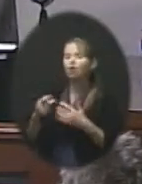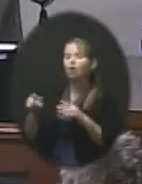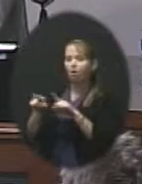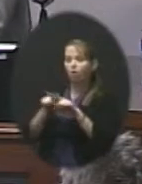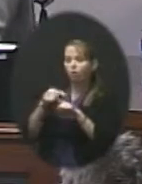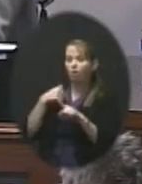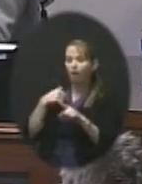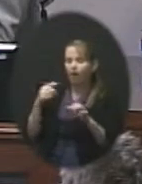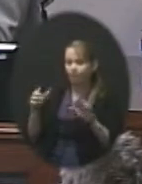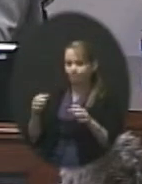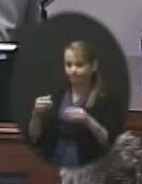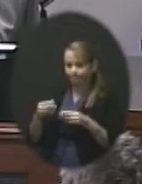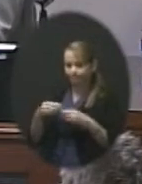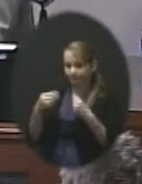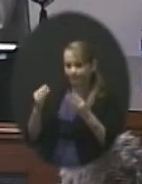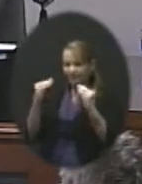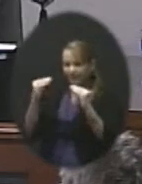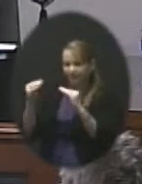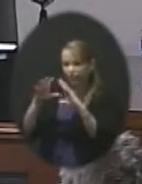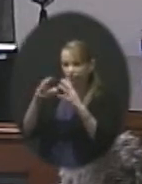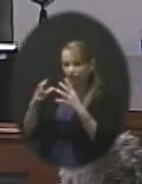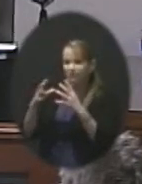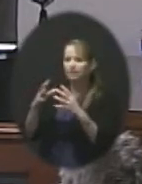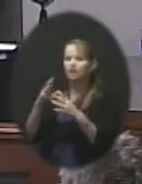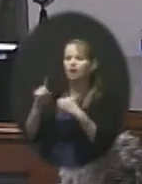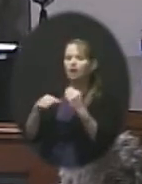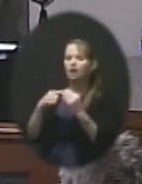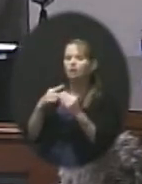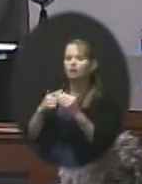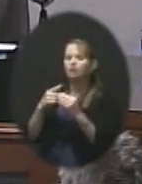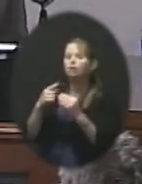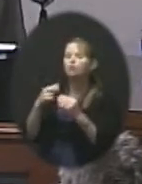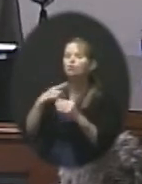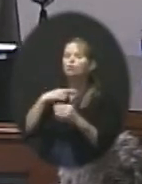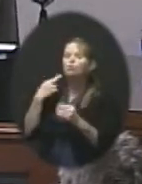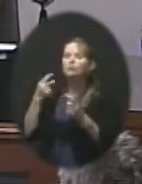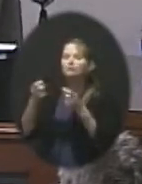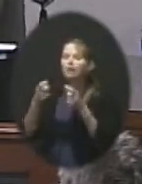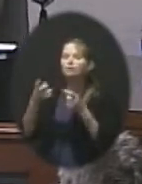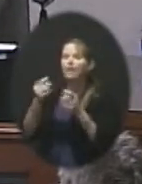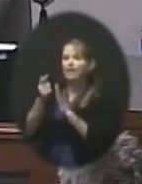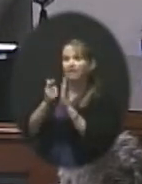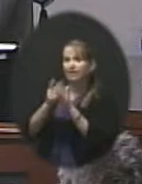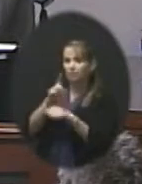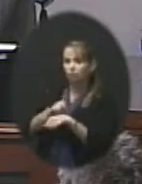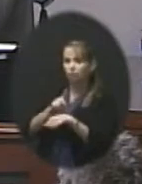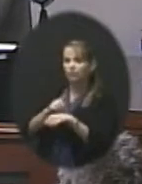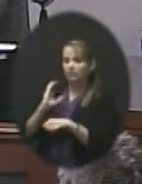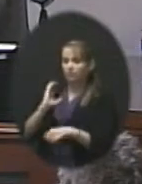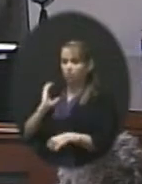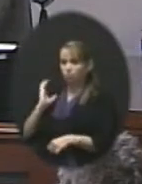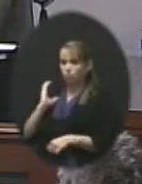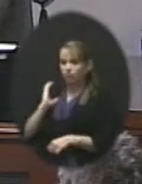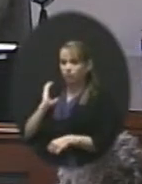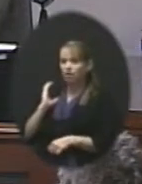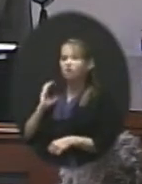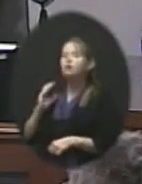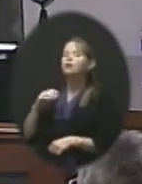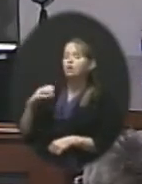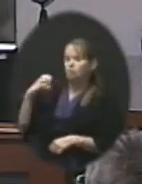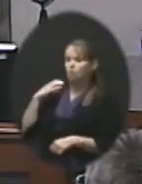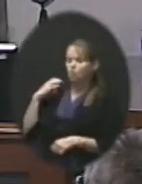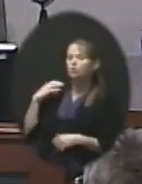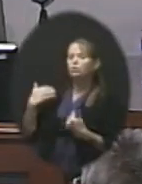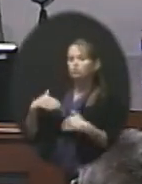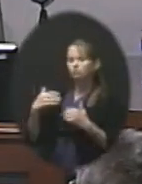conference on the risk management and the legal duties of coaches. And a lot of our coaches are great people, but they come in with a